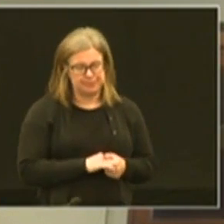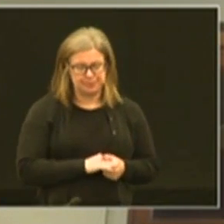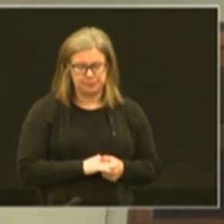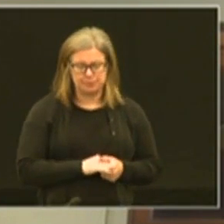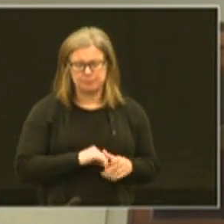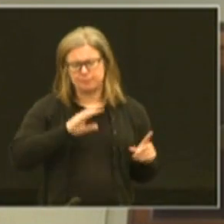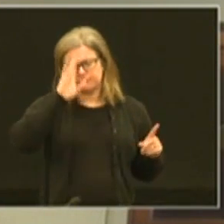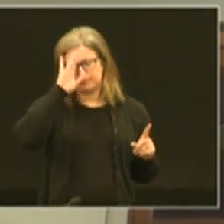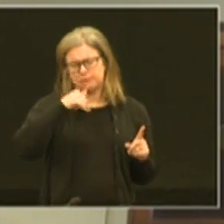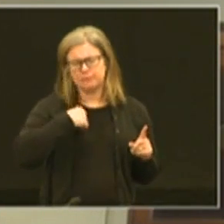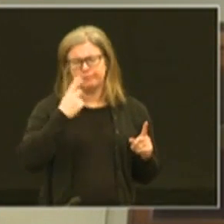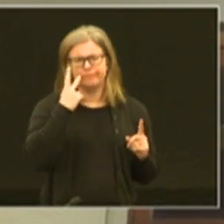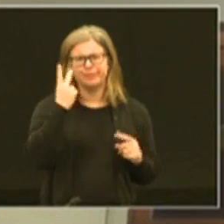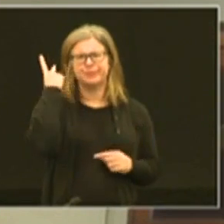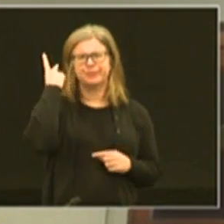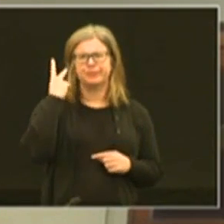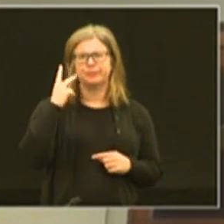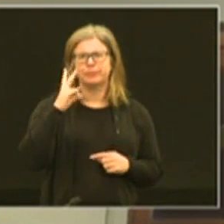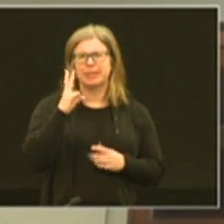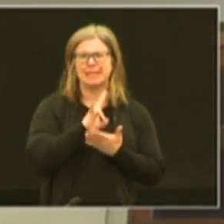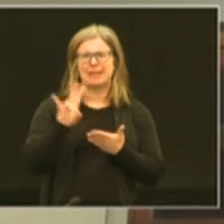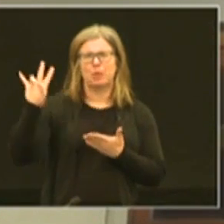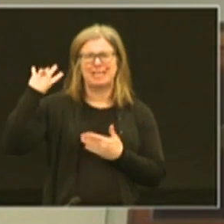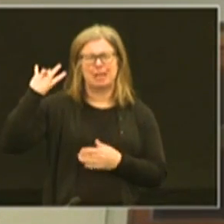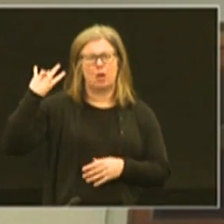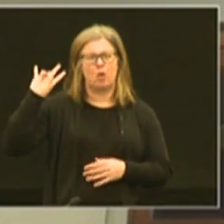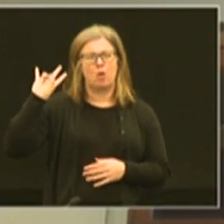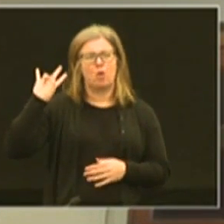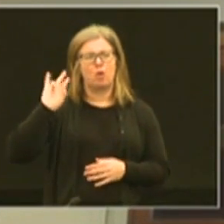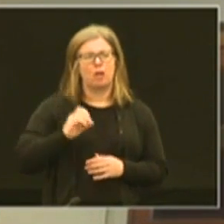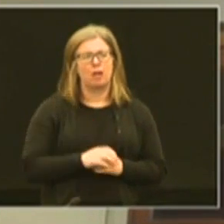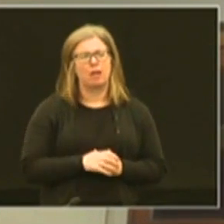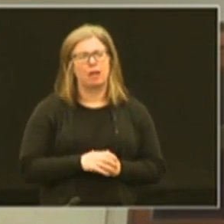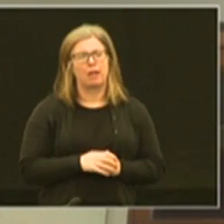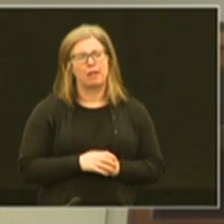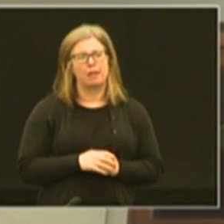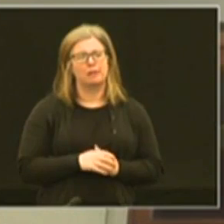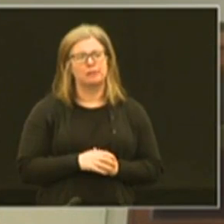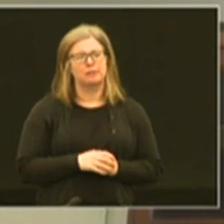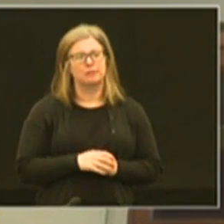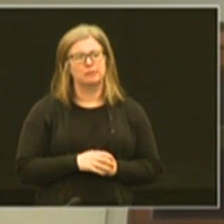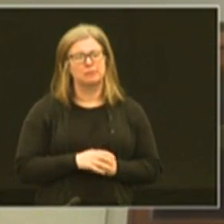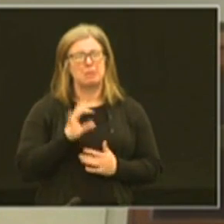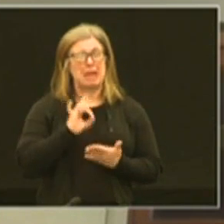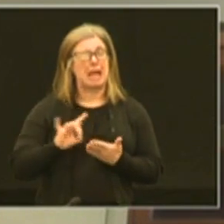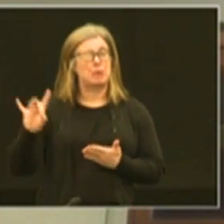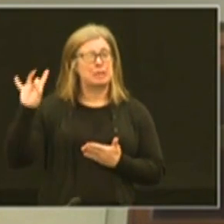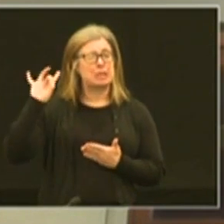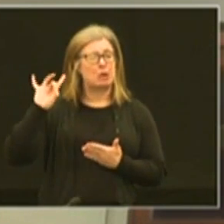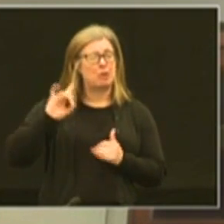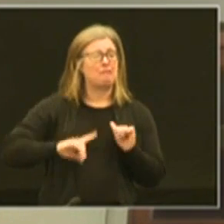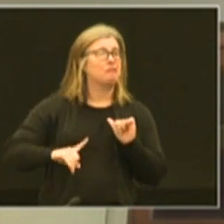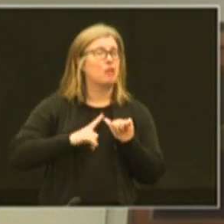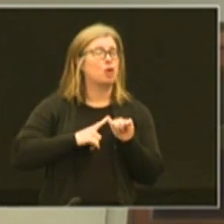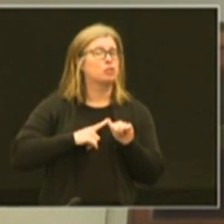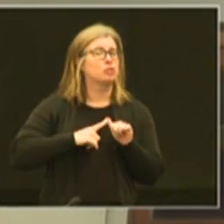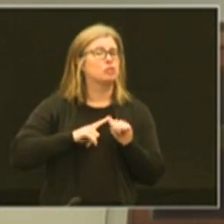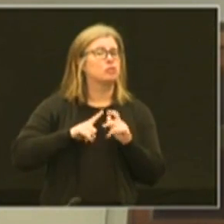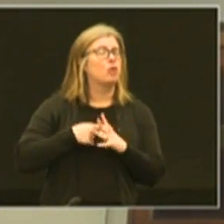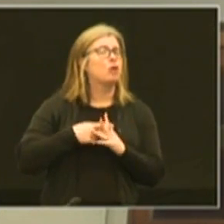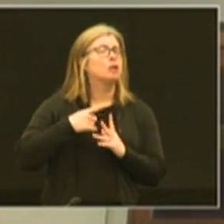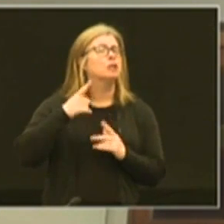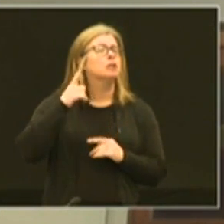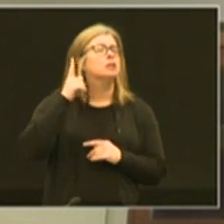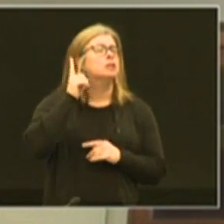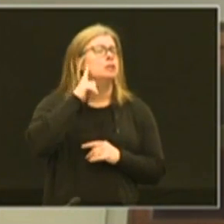You know a flashback to about seven weeks ago when you know maybe eight weeks ago when we first started